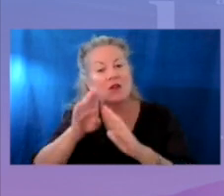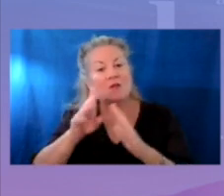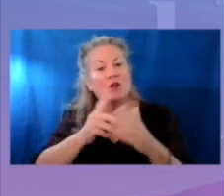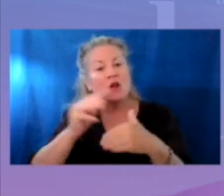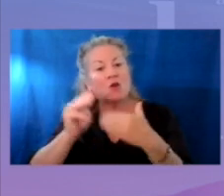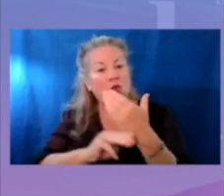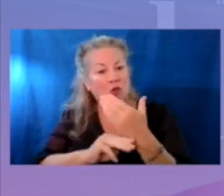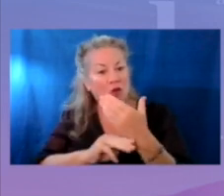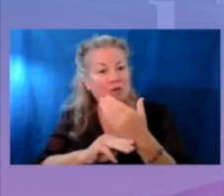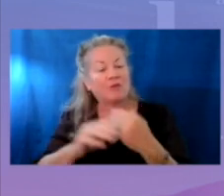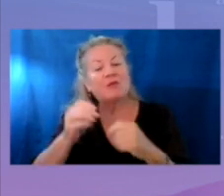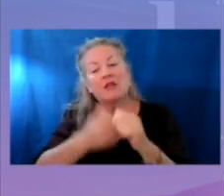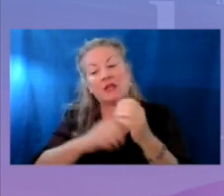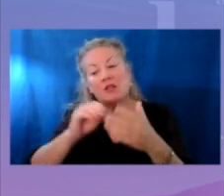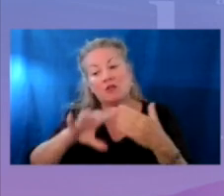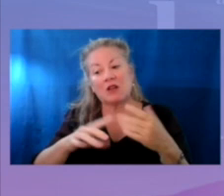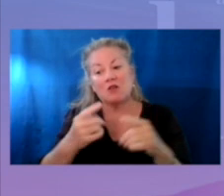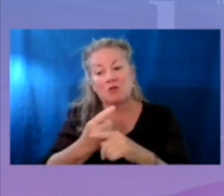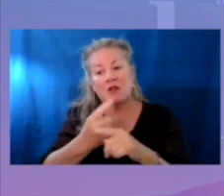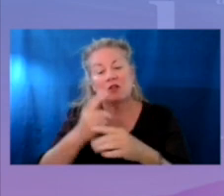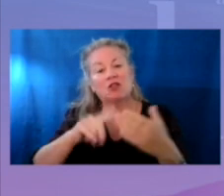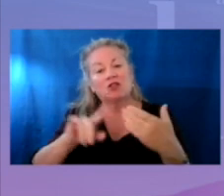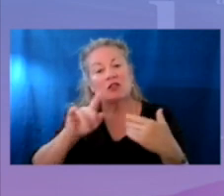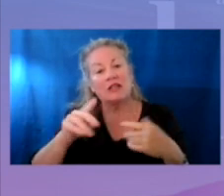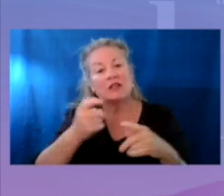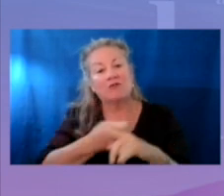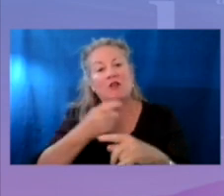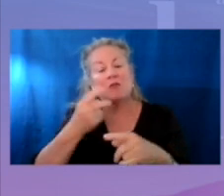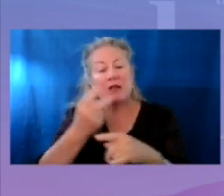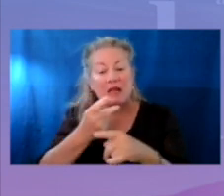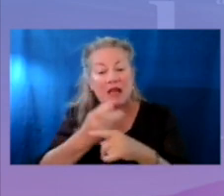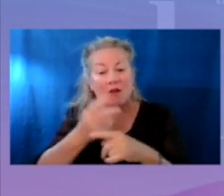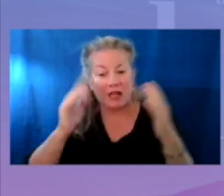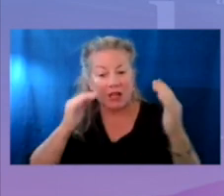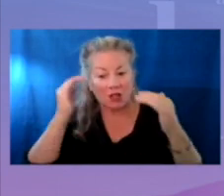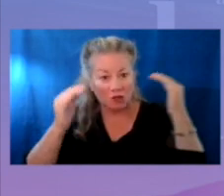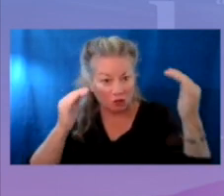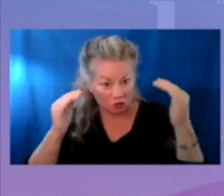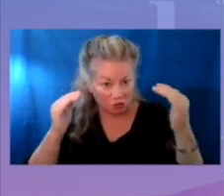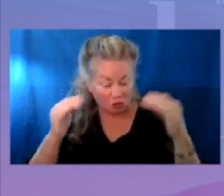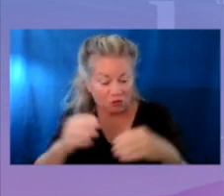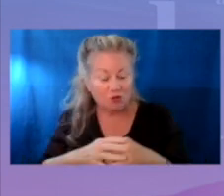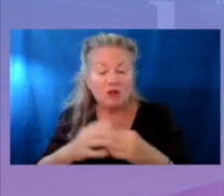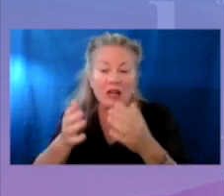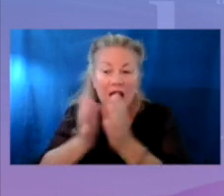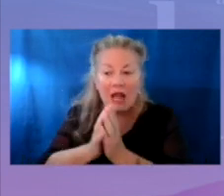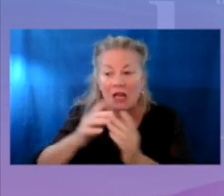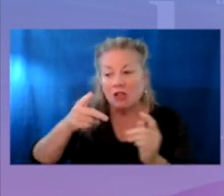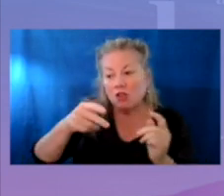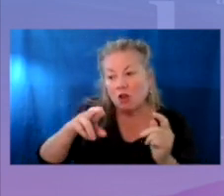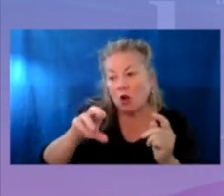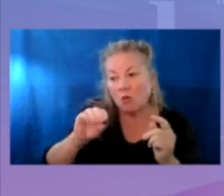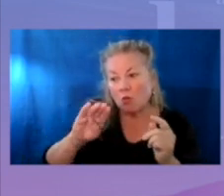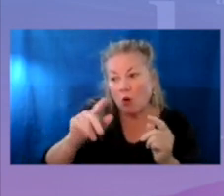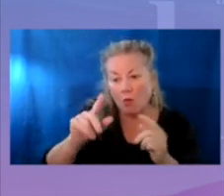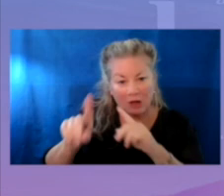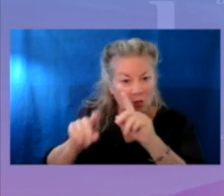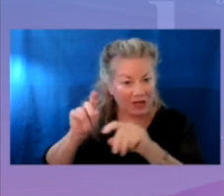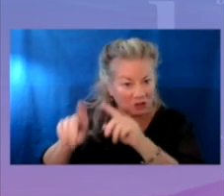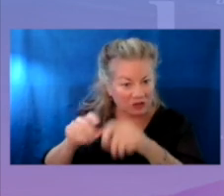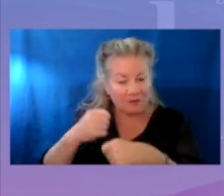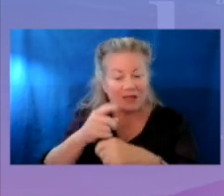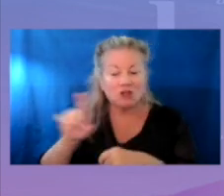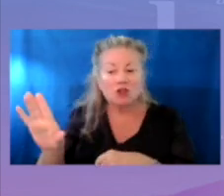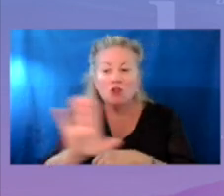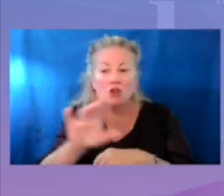program whereby each student received a regular check-in from a caring adult who could ask probing questions and ensure that their